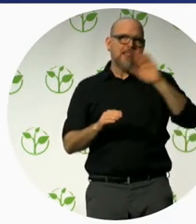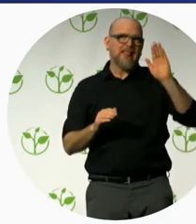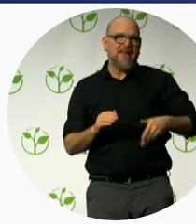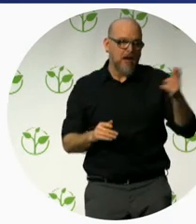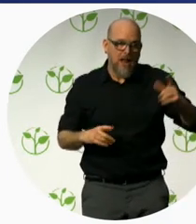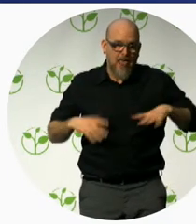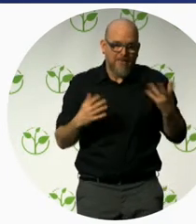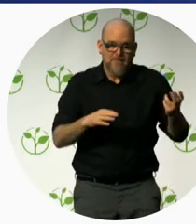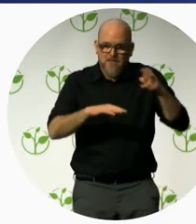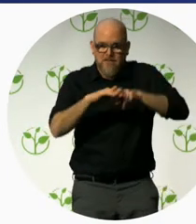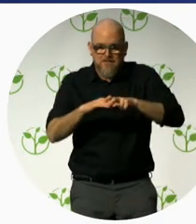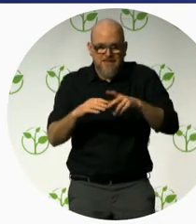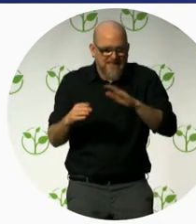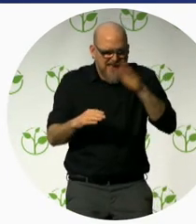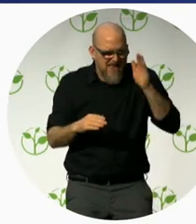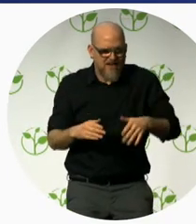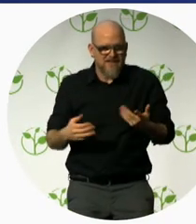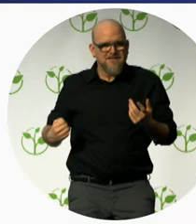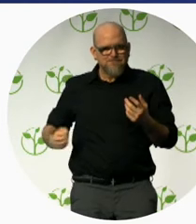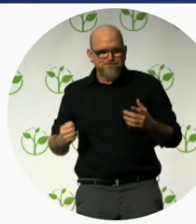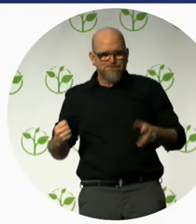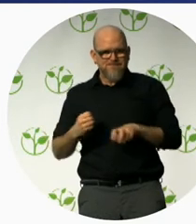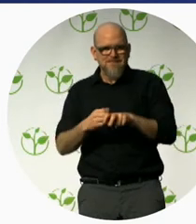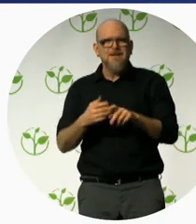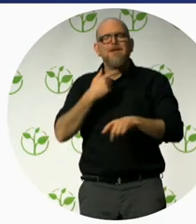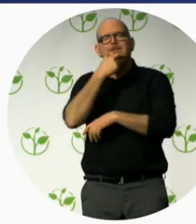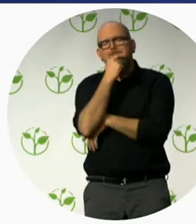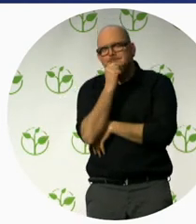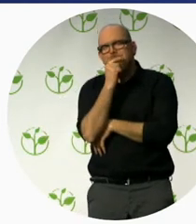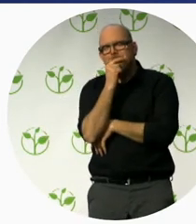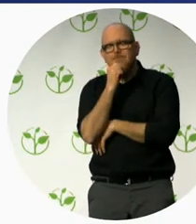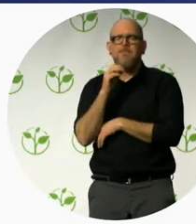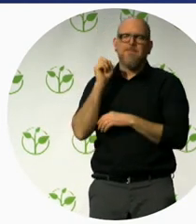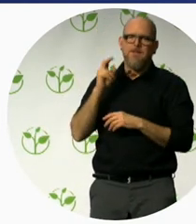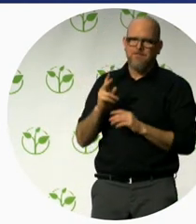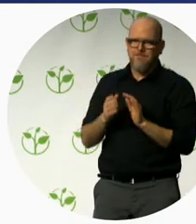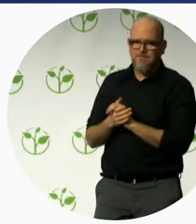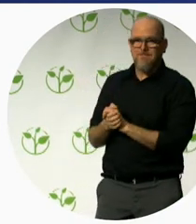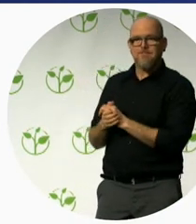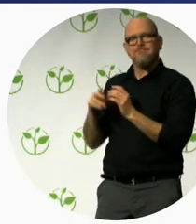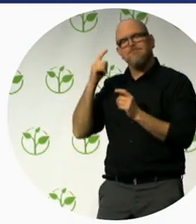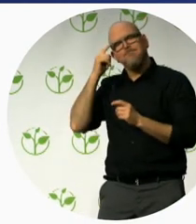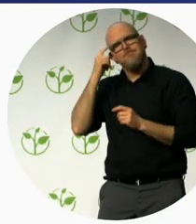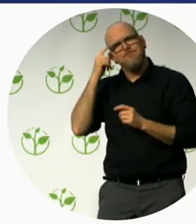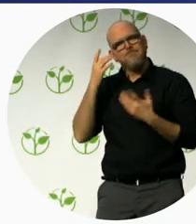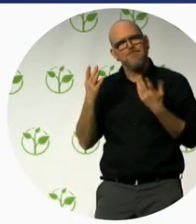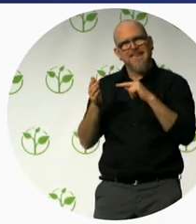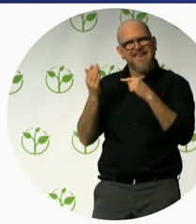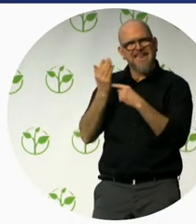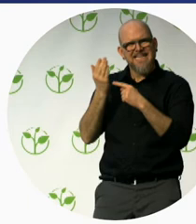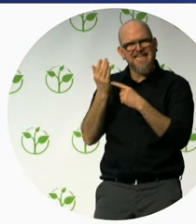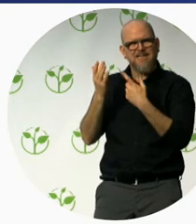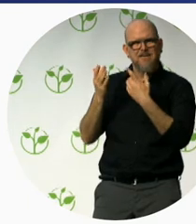jetty is in a floating jetty made interiorly of recyclated plastic obtained from